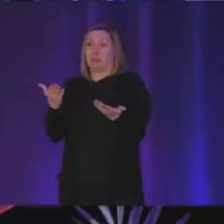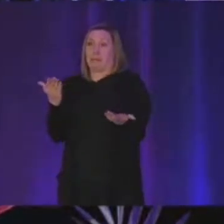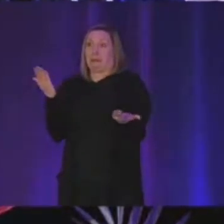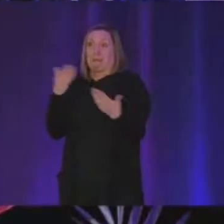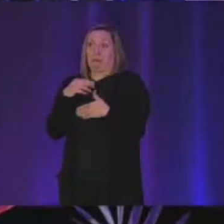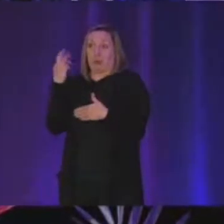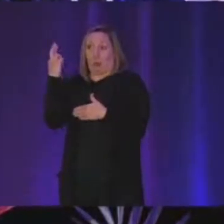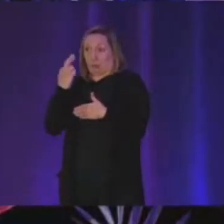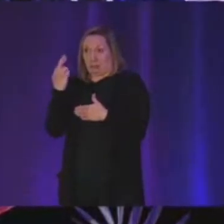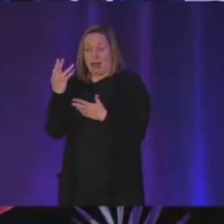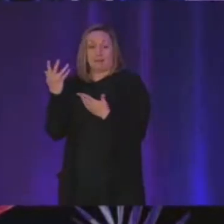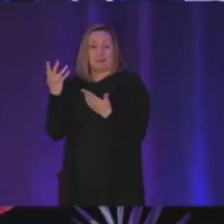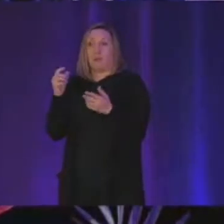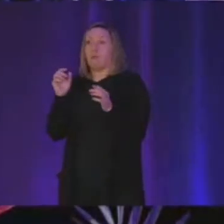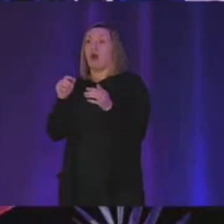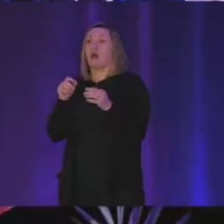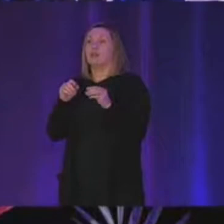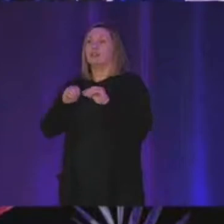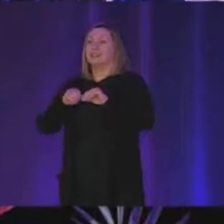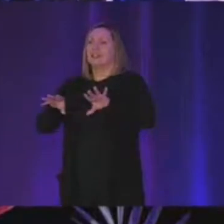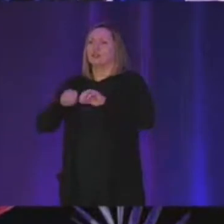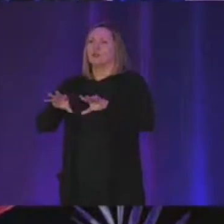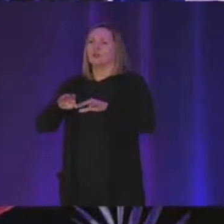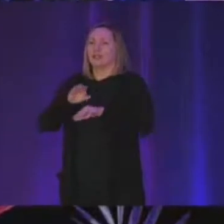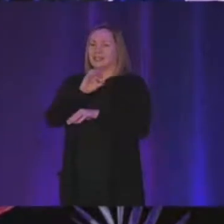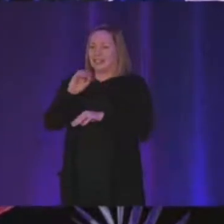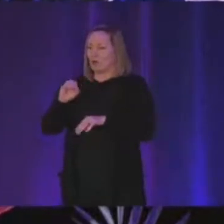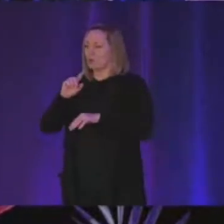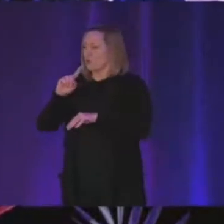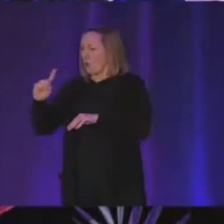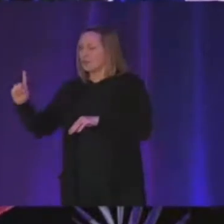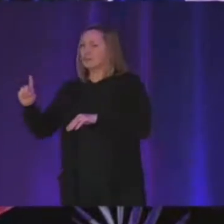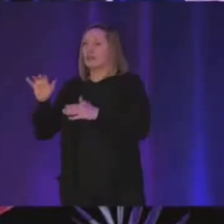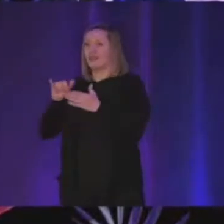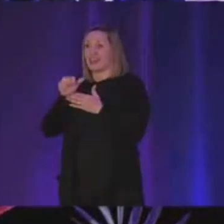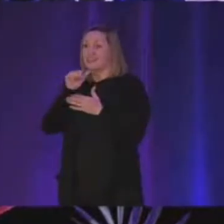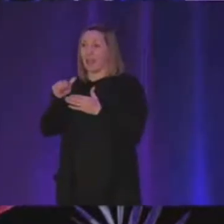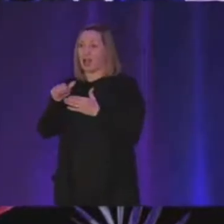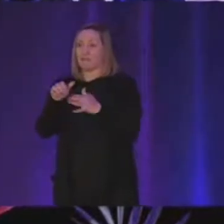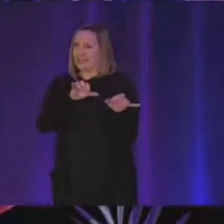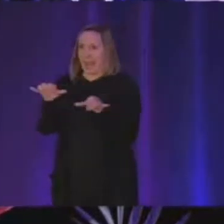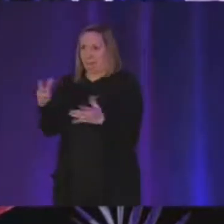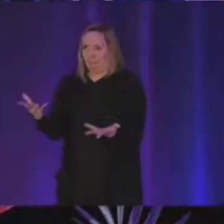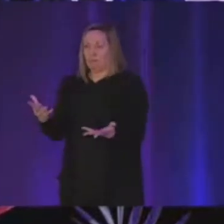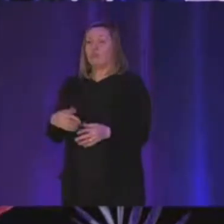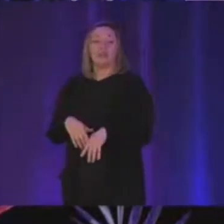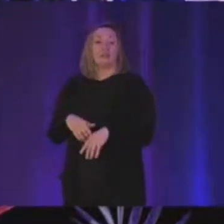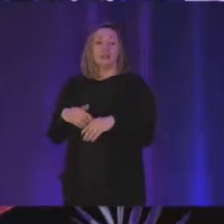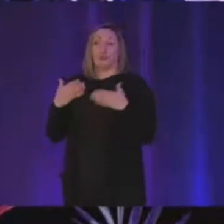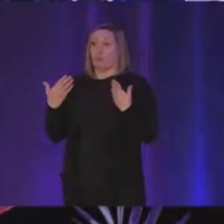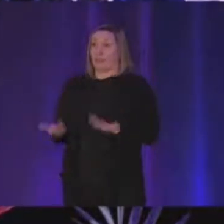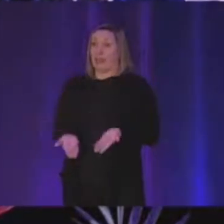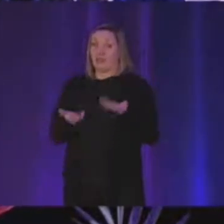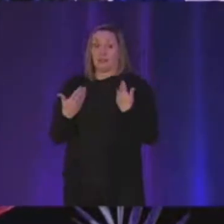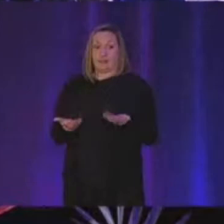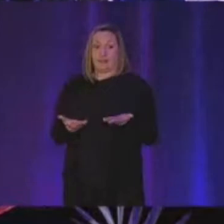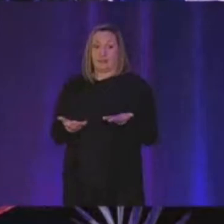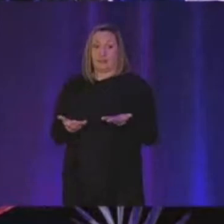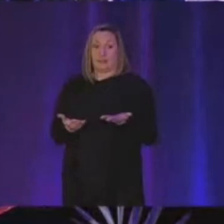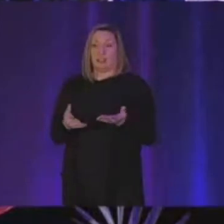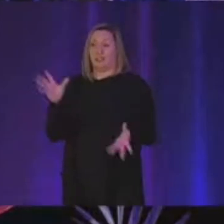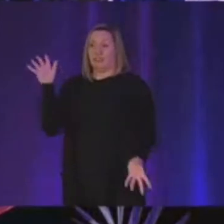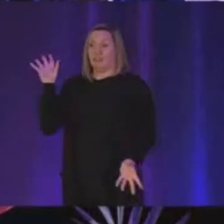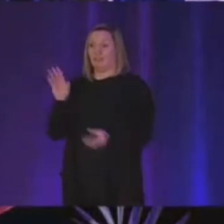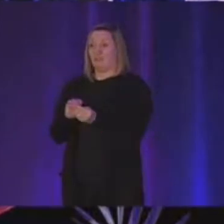looking at this is uh the distribution of all the zeros and ones is not uh the same and so in this case uh there's